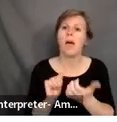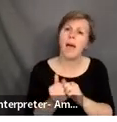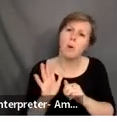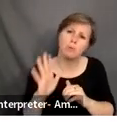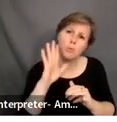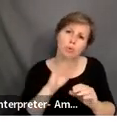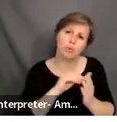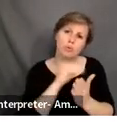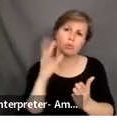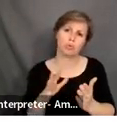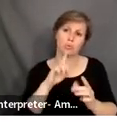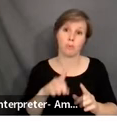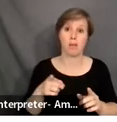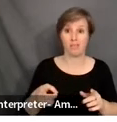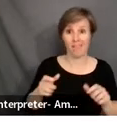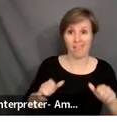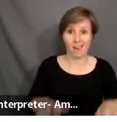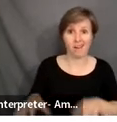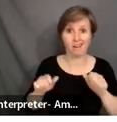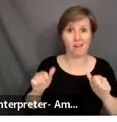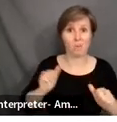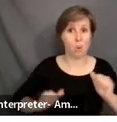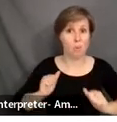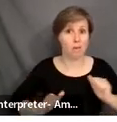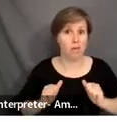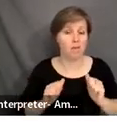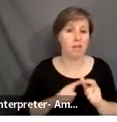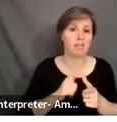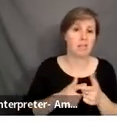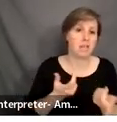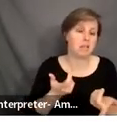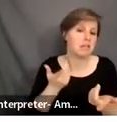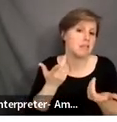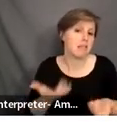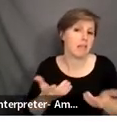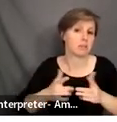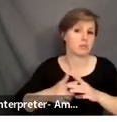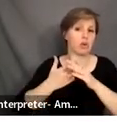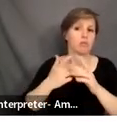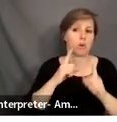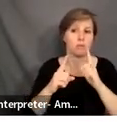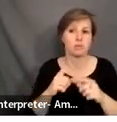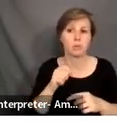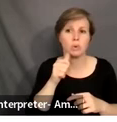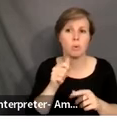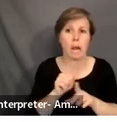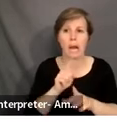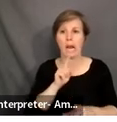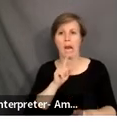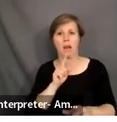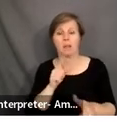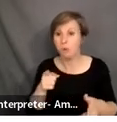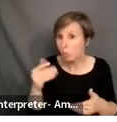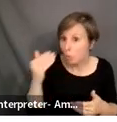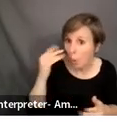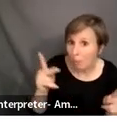respond? Have them to role play that and give possible responses and let that spark the conversation. So don't shy away from things like this. You know that